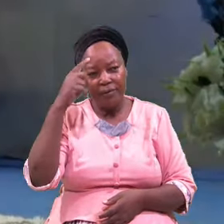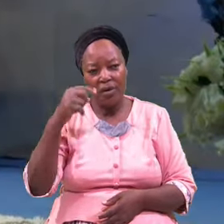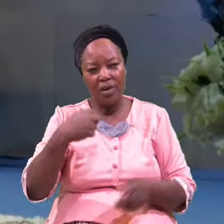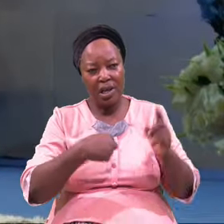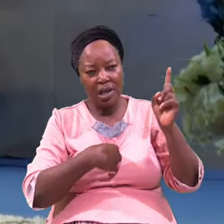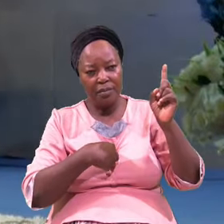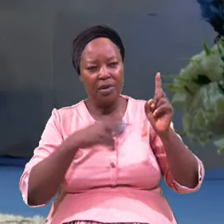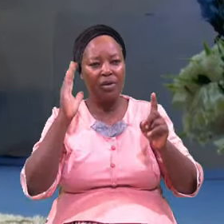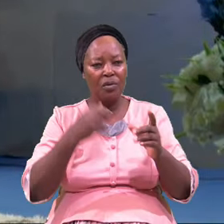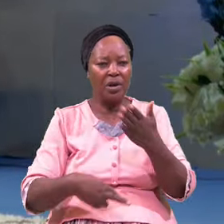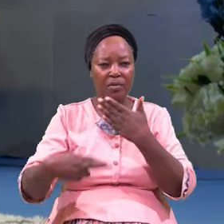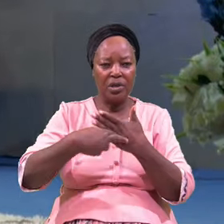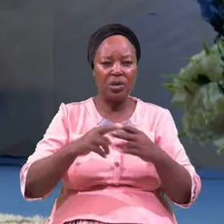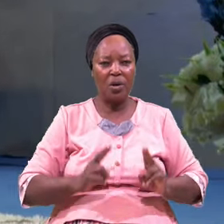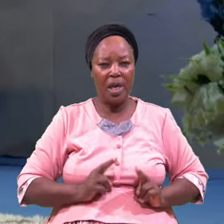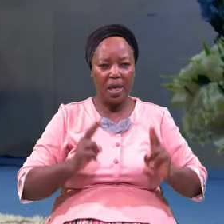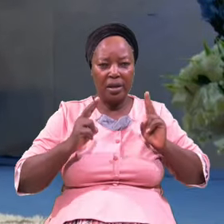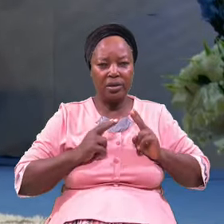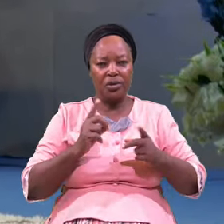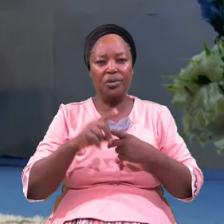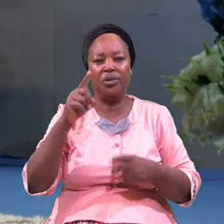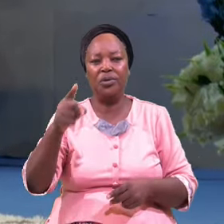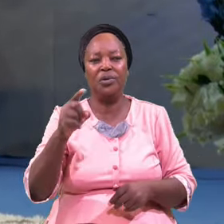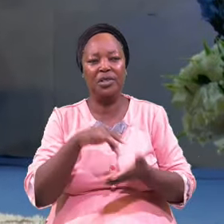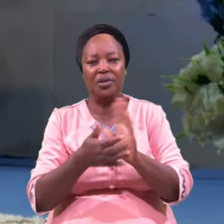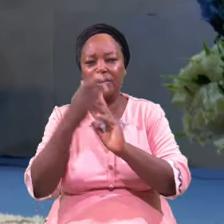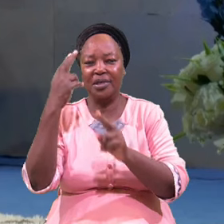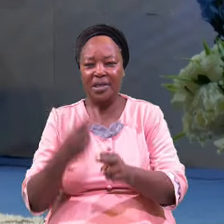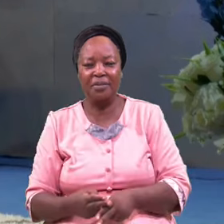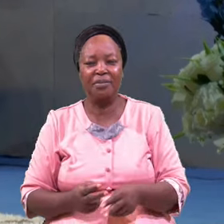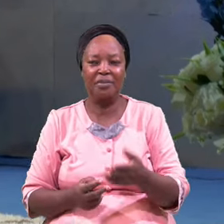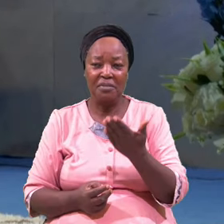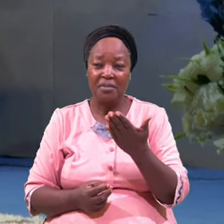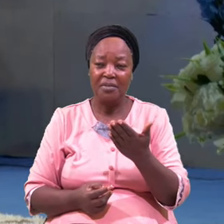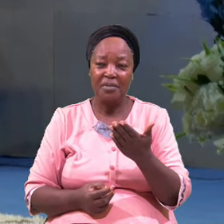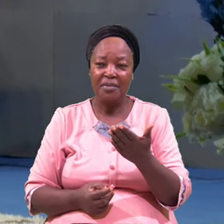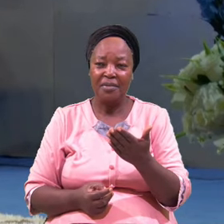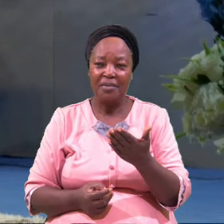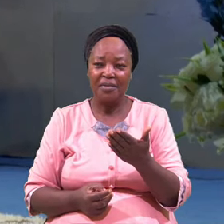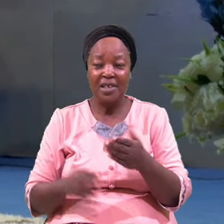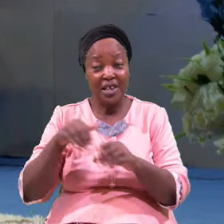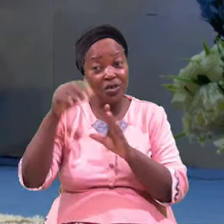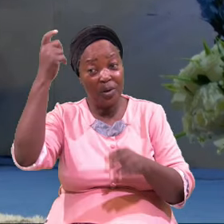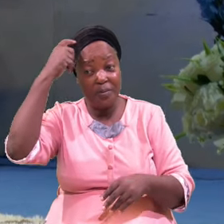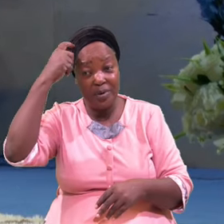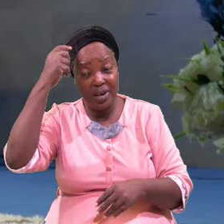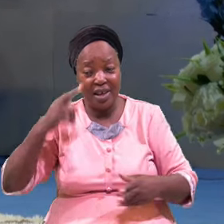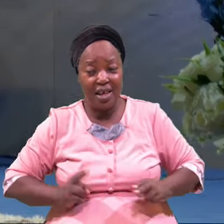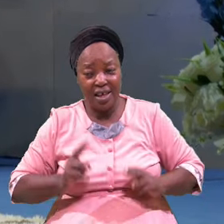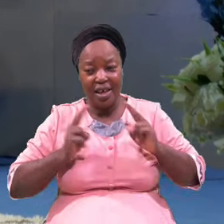Restore Health Unto Thee In Your Brain Health